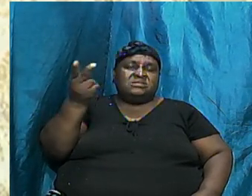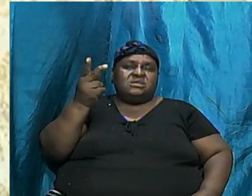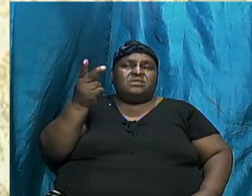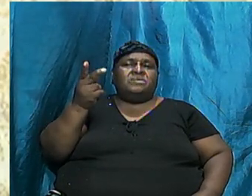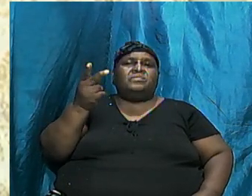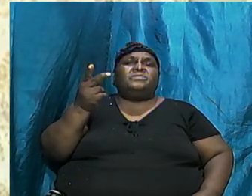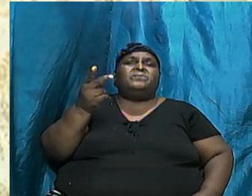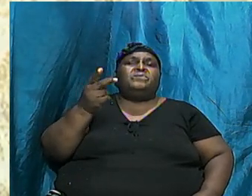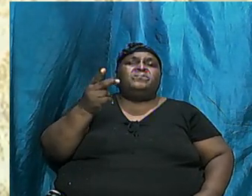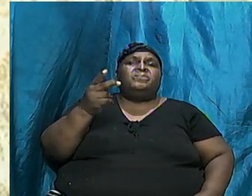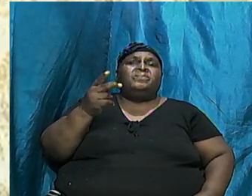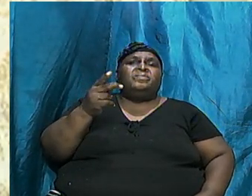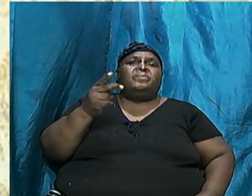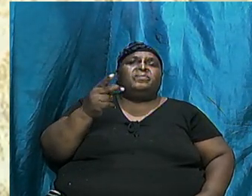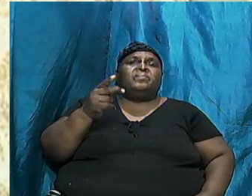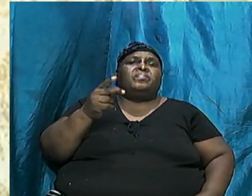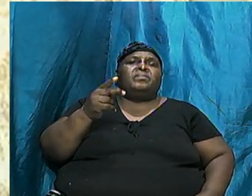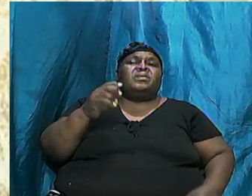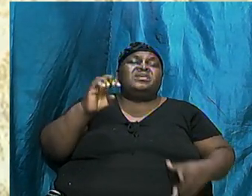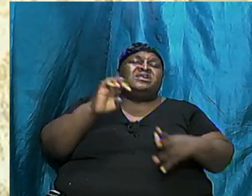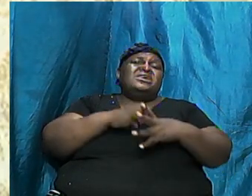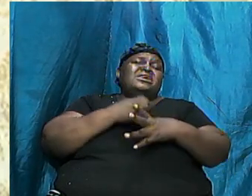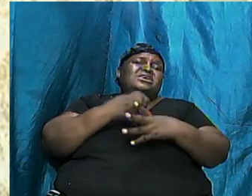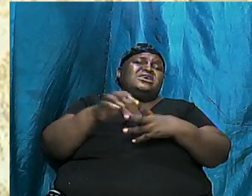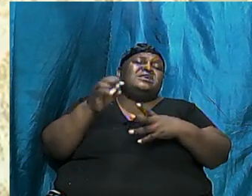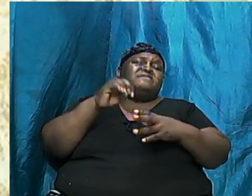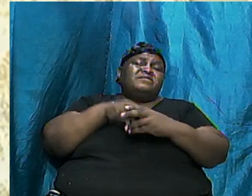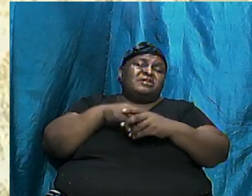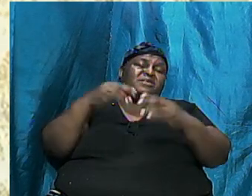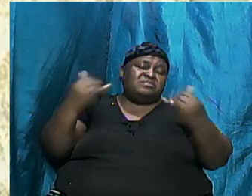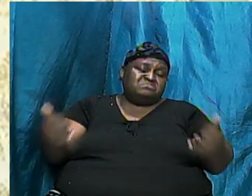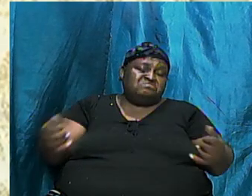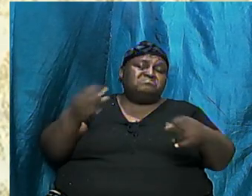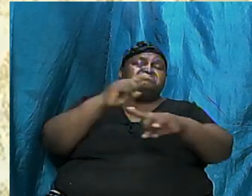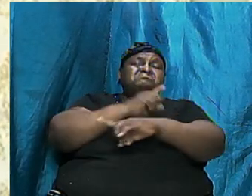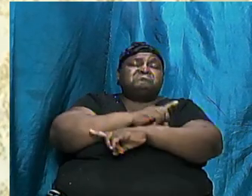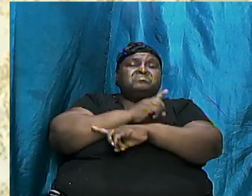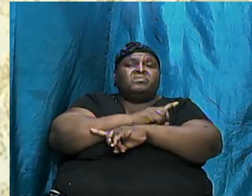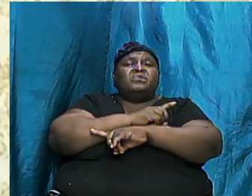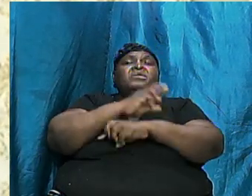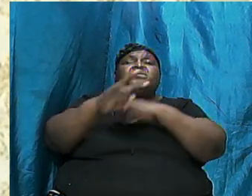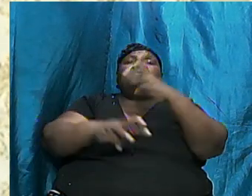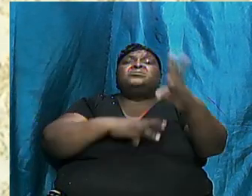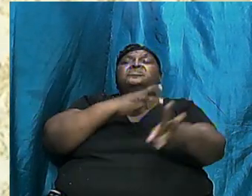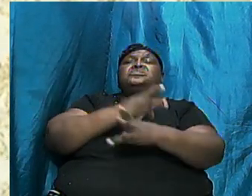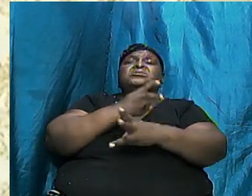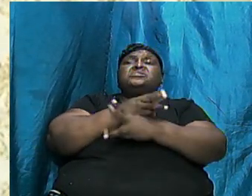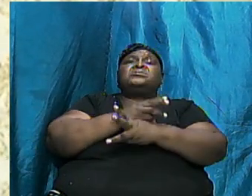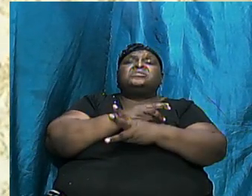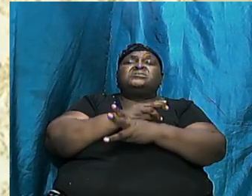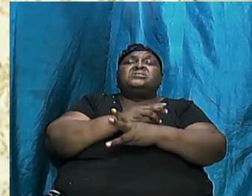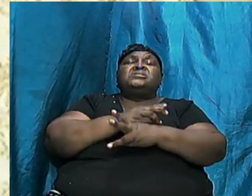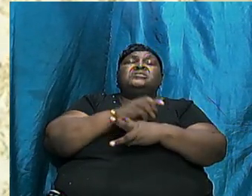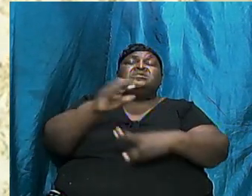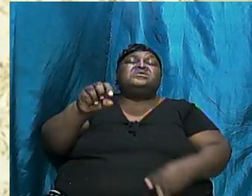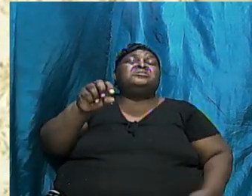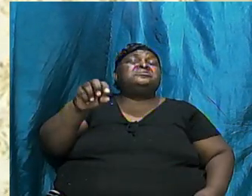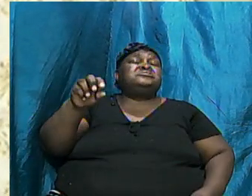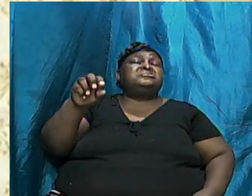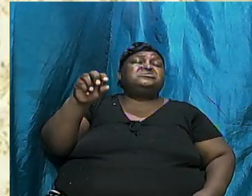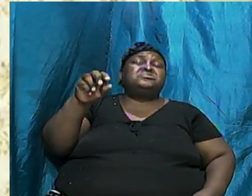that even in today's world, this 21st century,